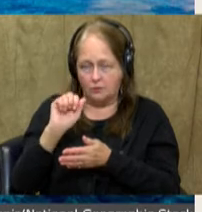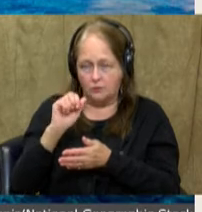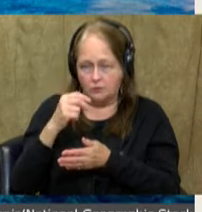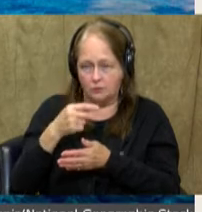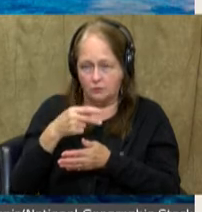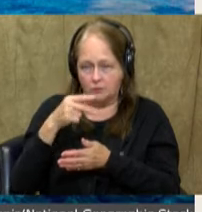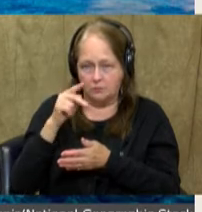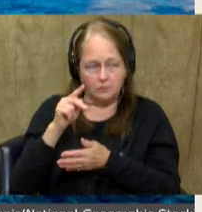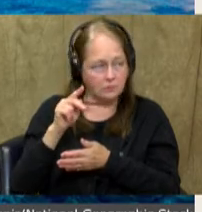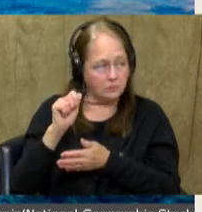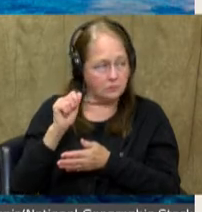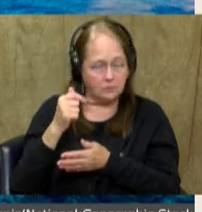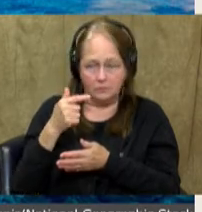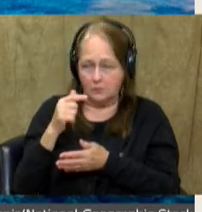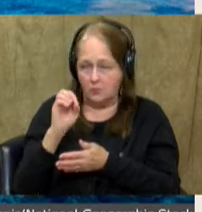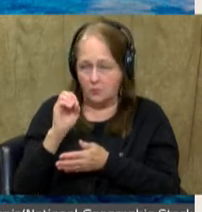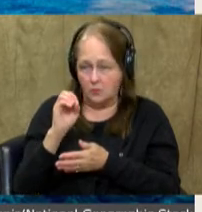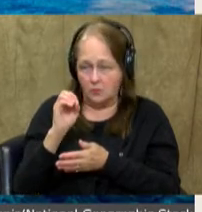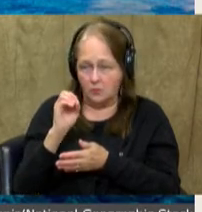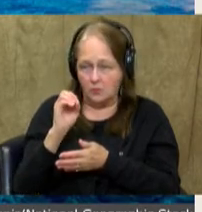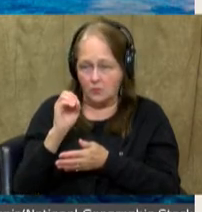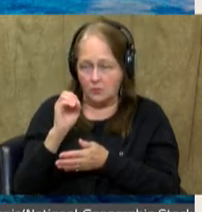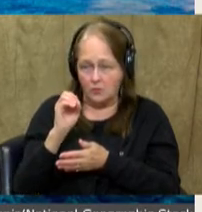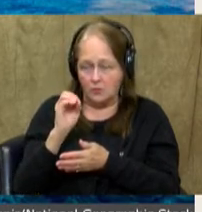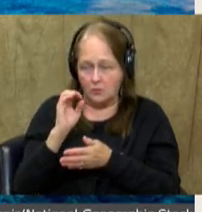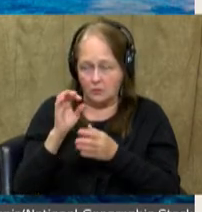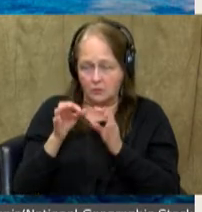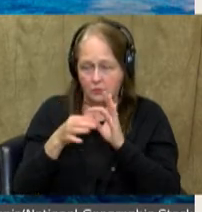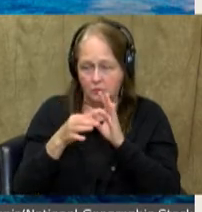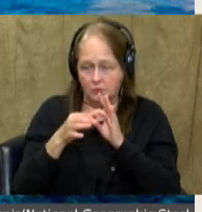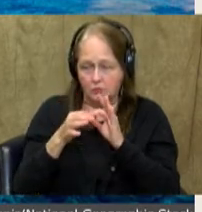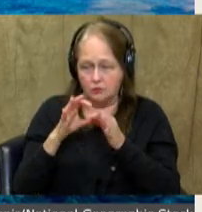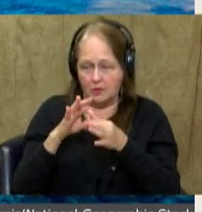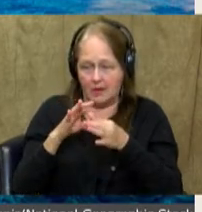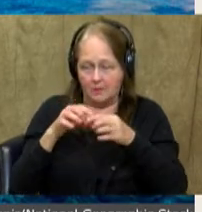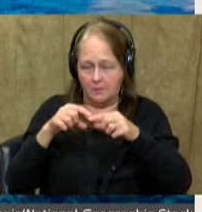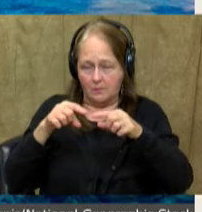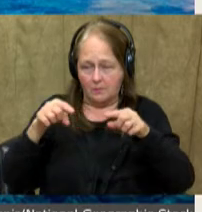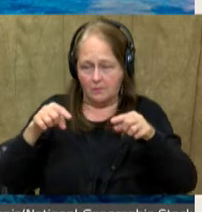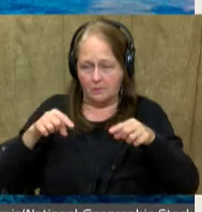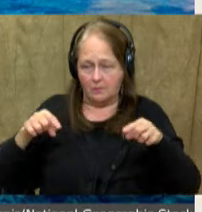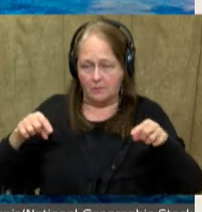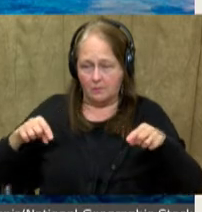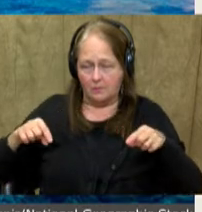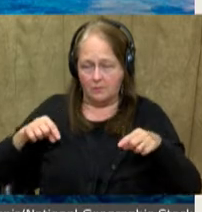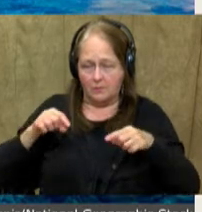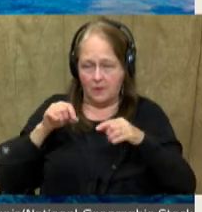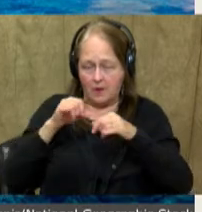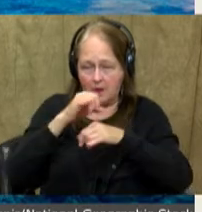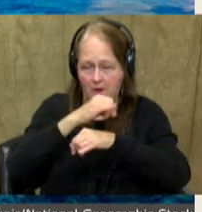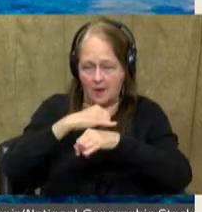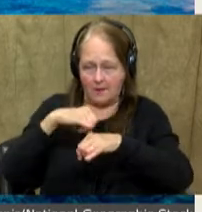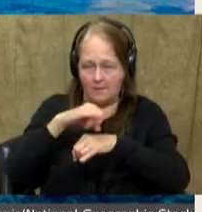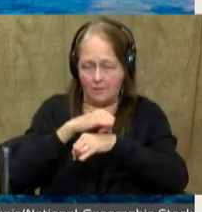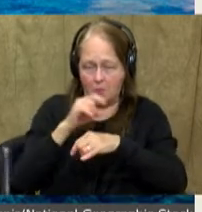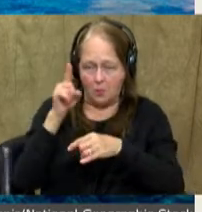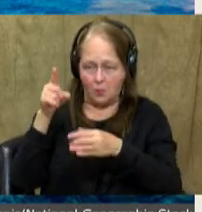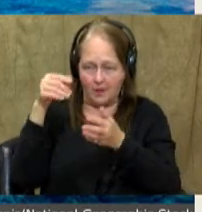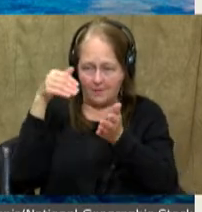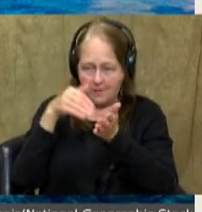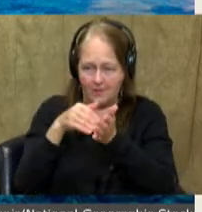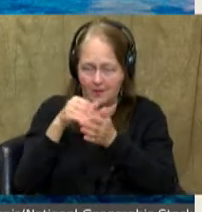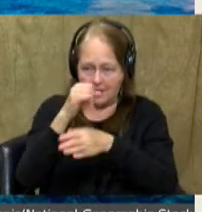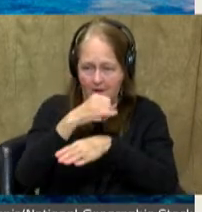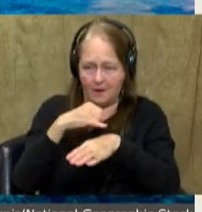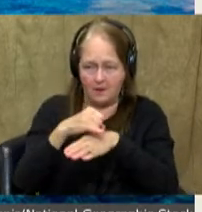this word before earlier this year, archipelago, which is a chain of islands. The Maldives are about a thousand islands. Many of